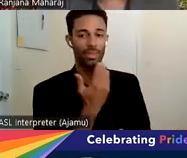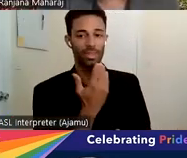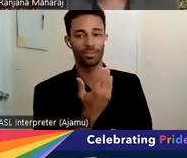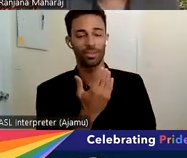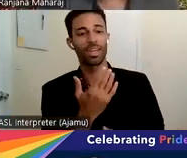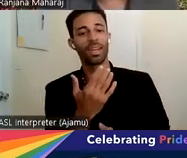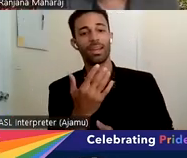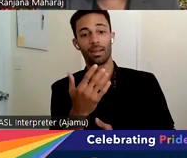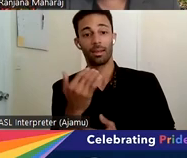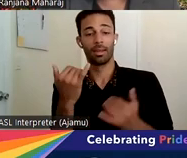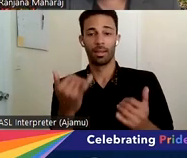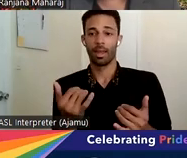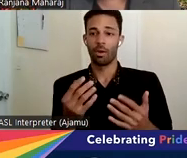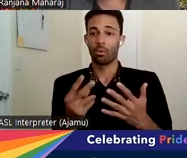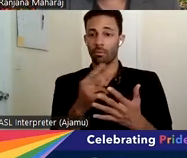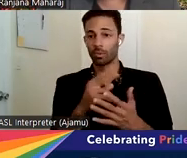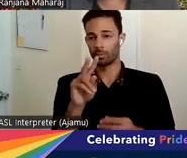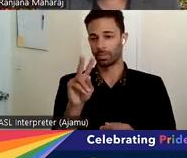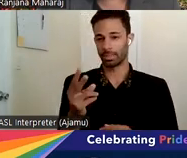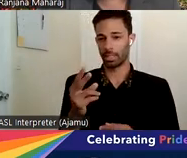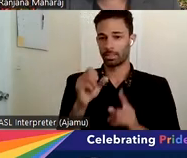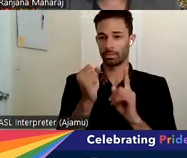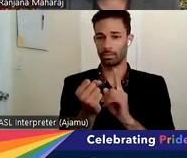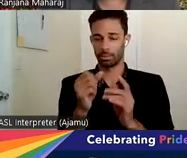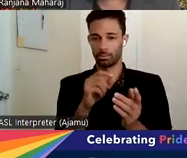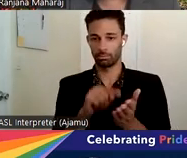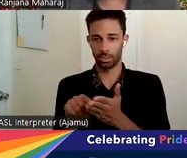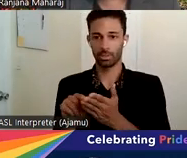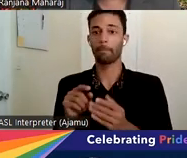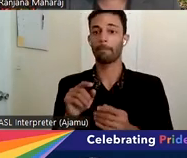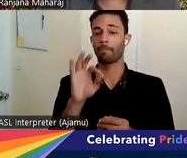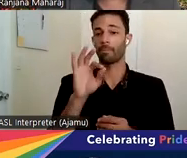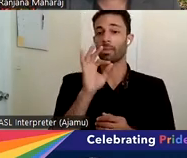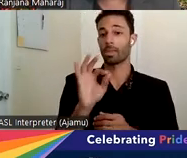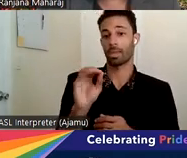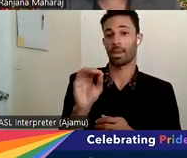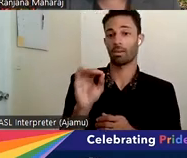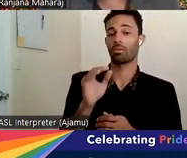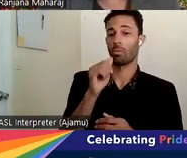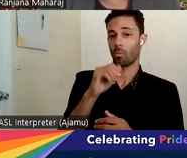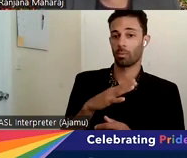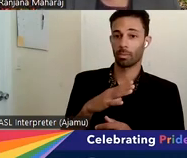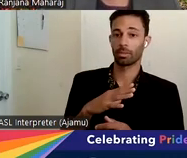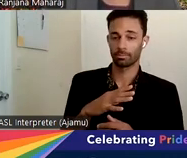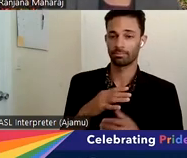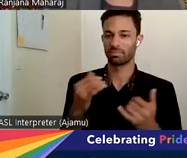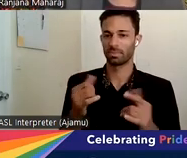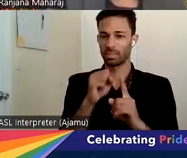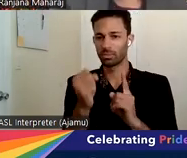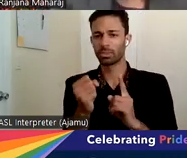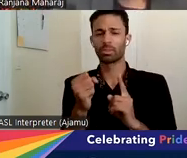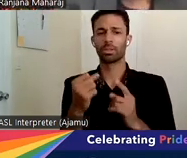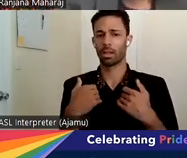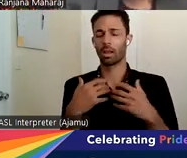second case study in which this was for the nine-year-old woman. And in this case, there was a lot of common